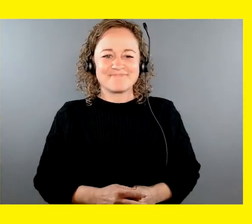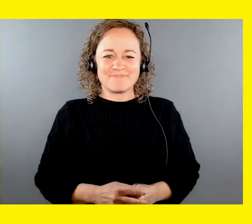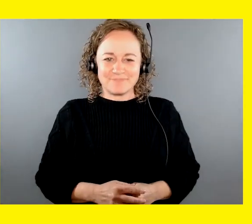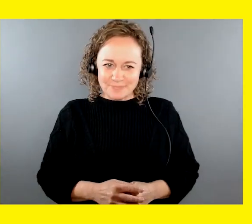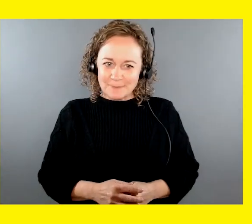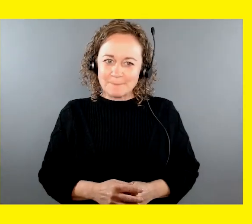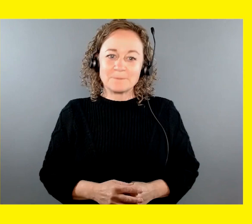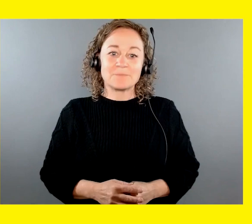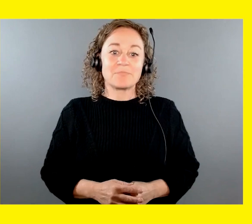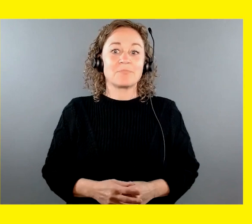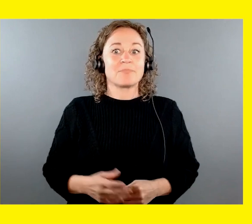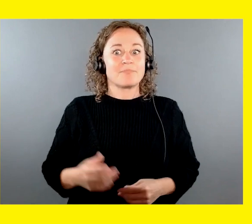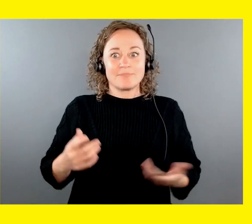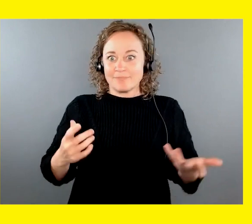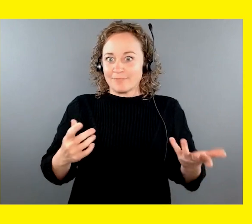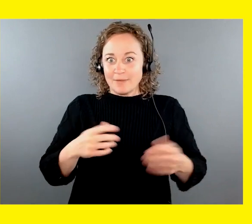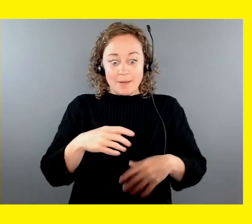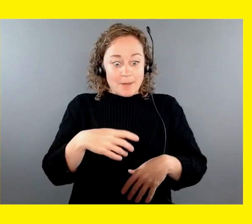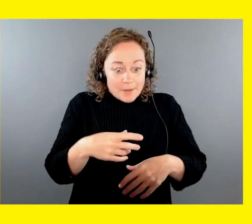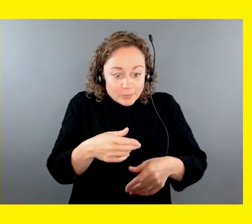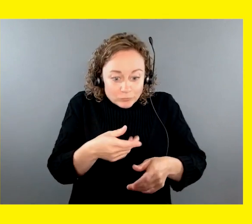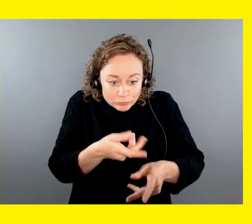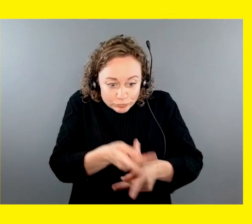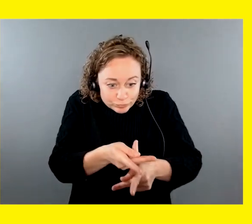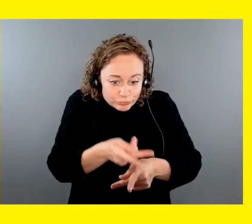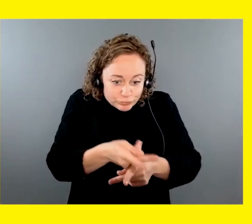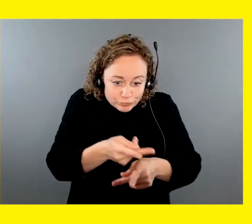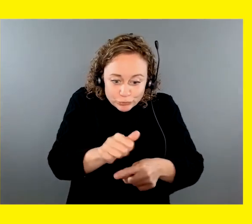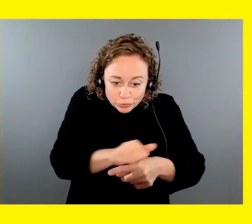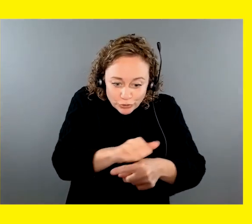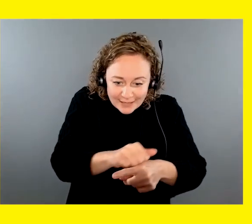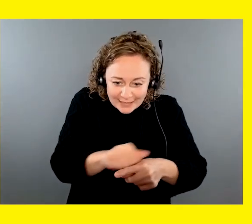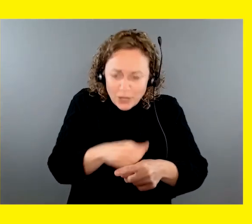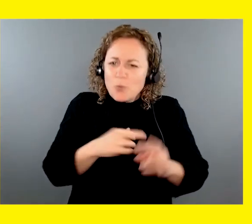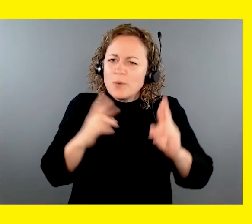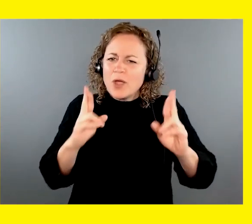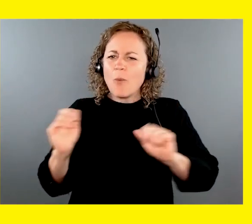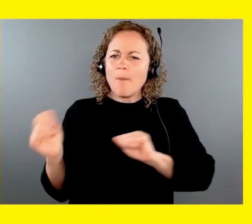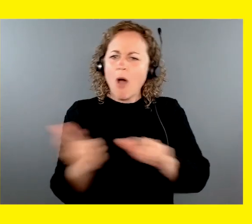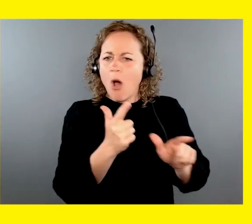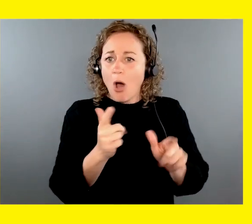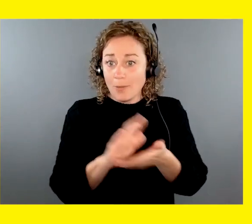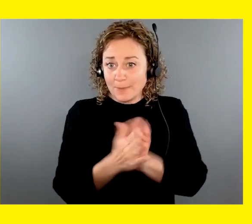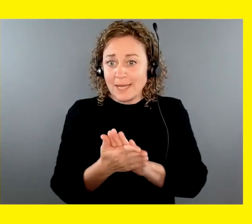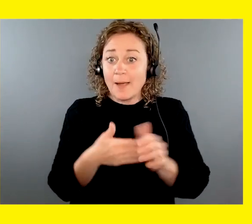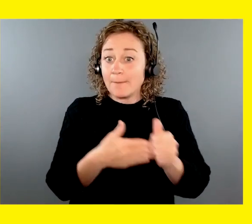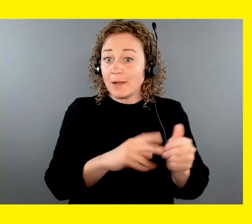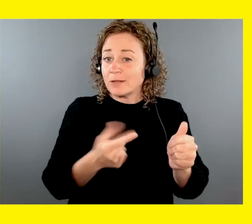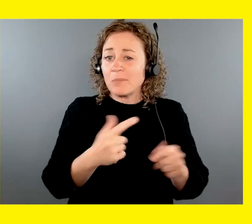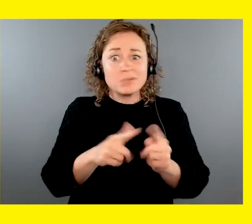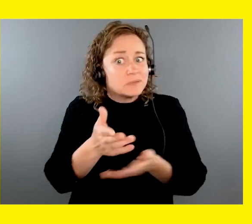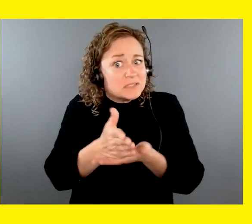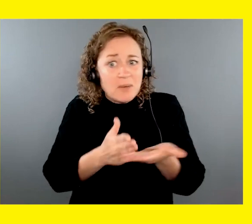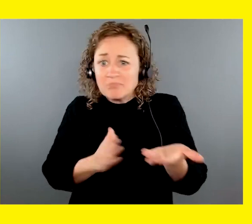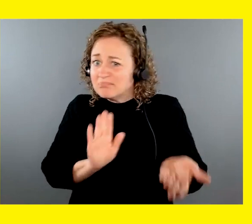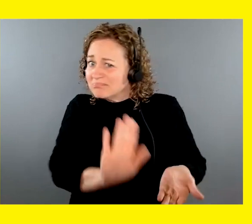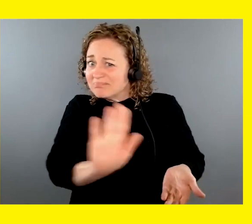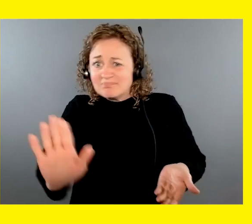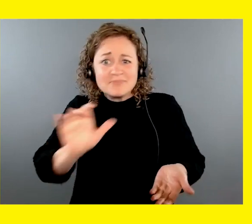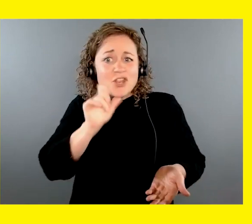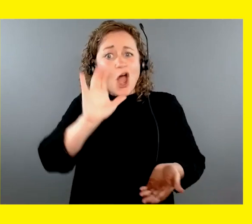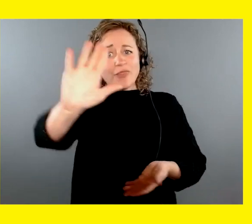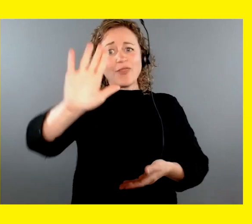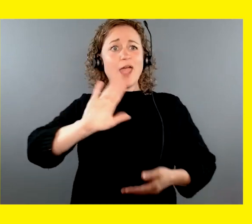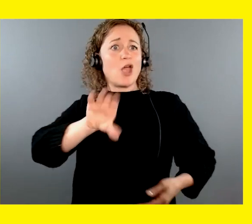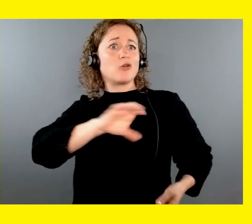Everyone hopes that our pups in training will go on to become guide dogs, but the reality is not all dogs are meant to be guide dogs. Just like people, dogs have